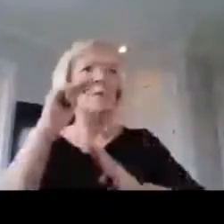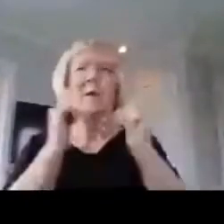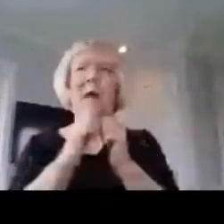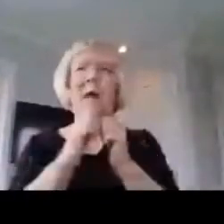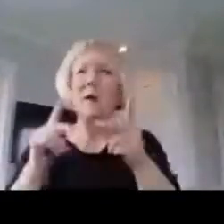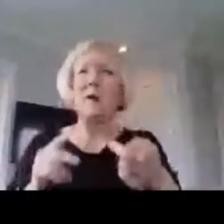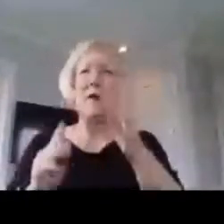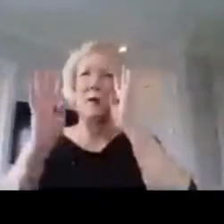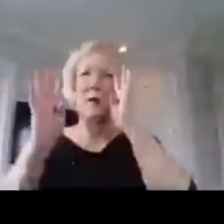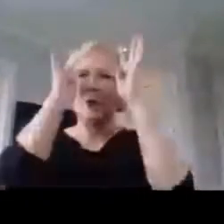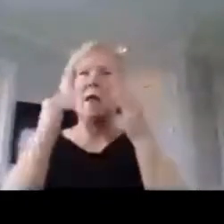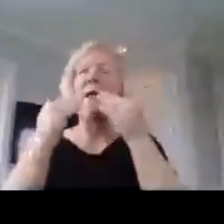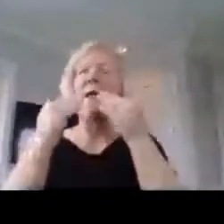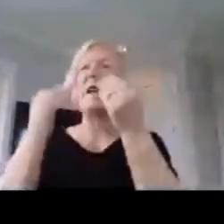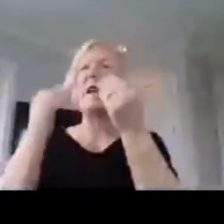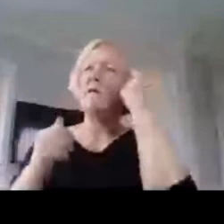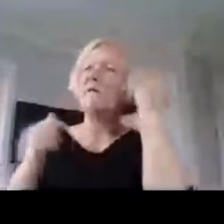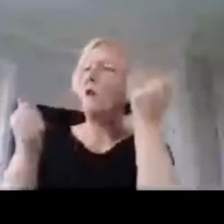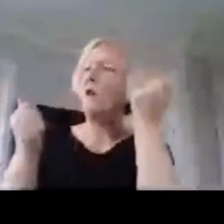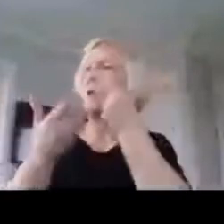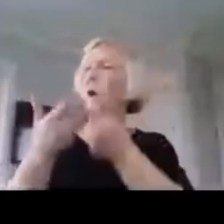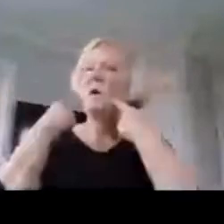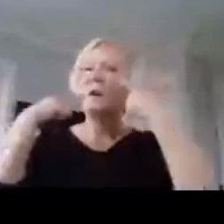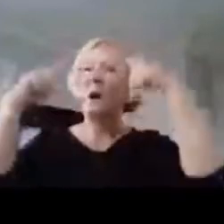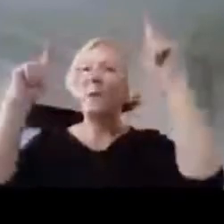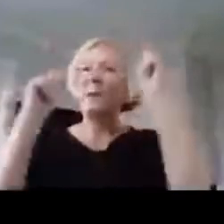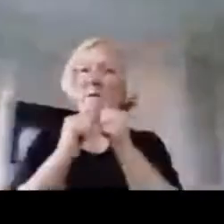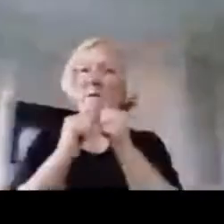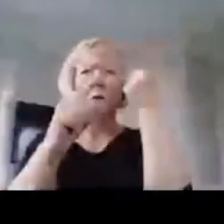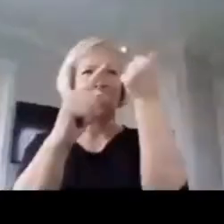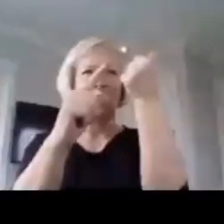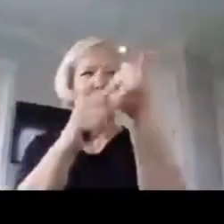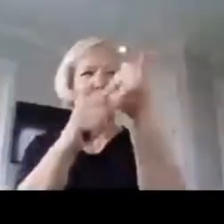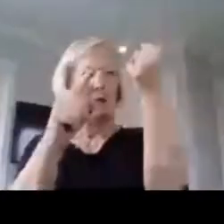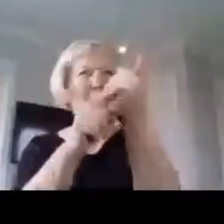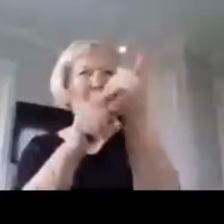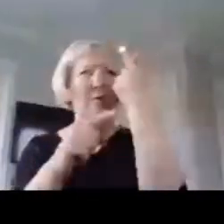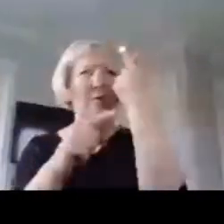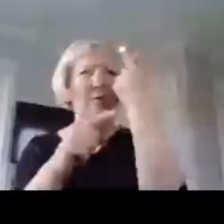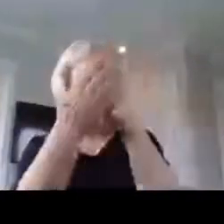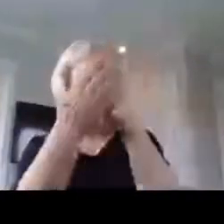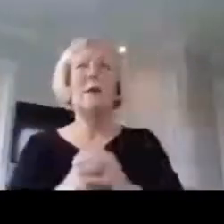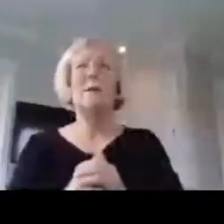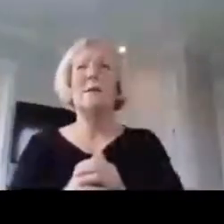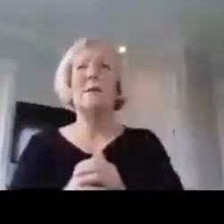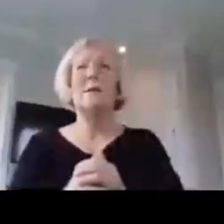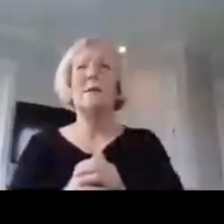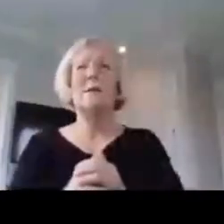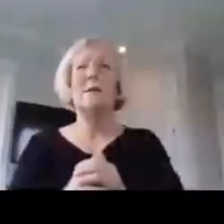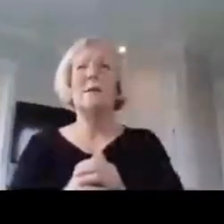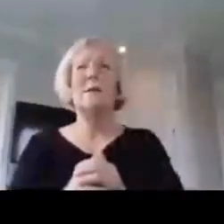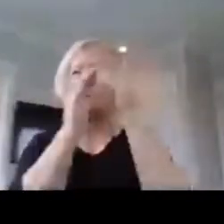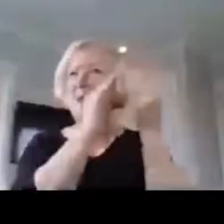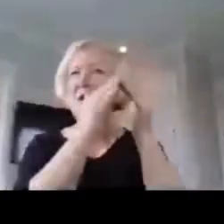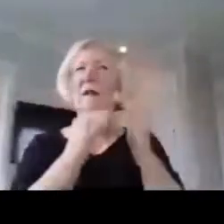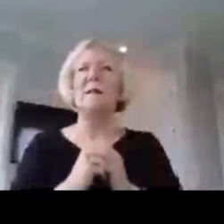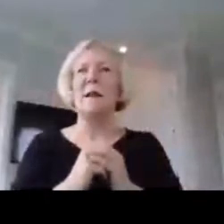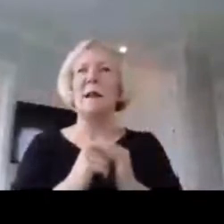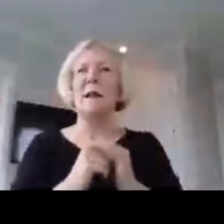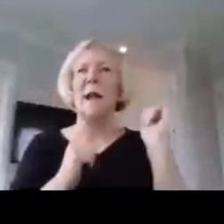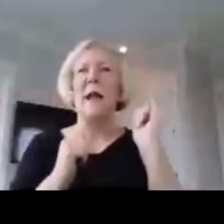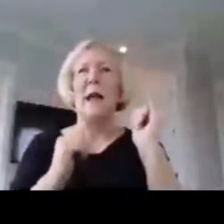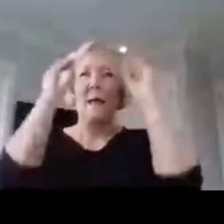Thank you for what you have accomplished for yourselves, for your students, in your communities, and the teaching